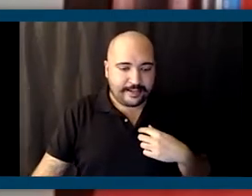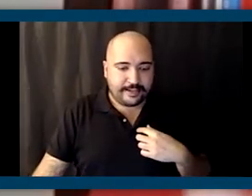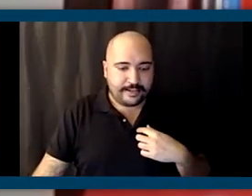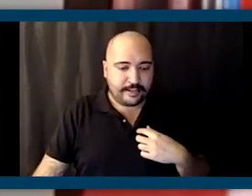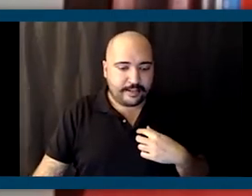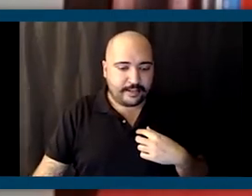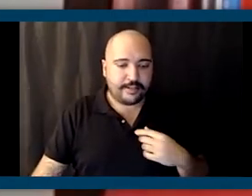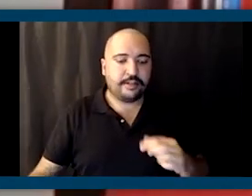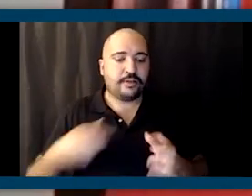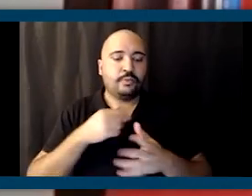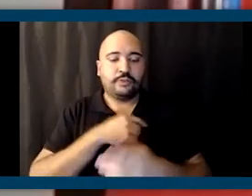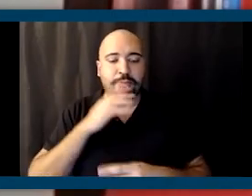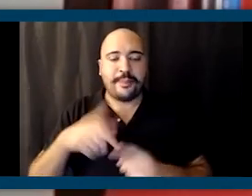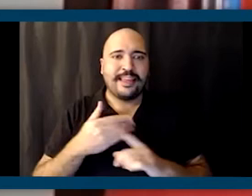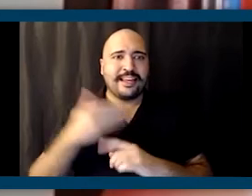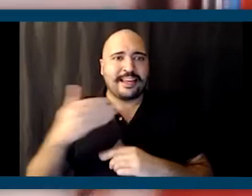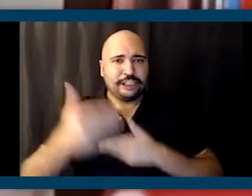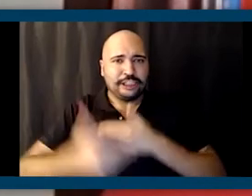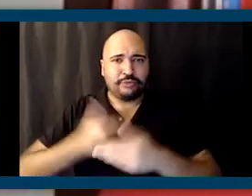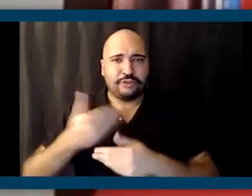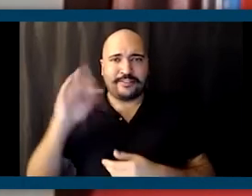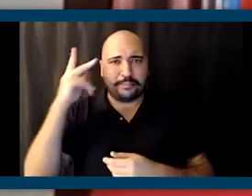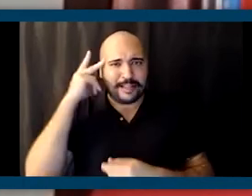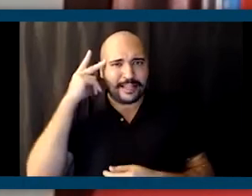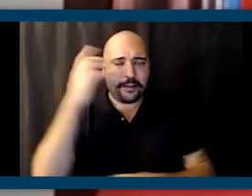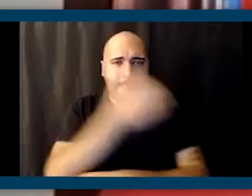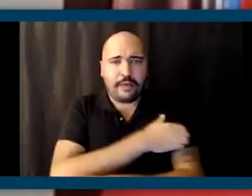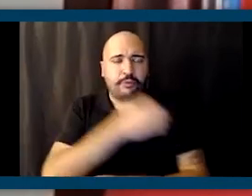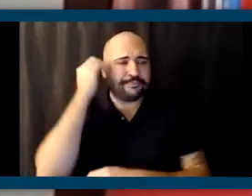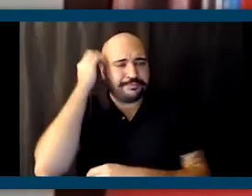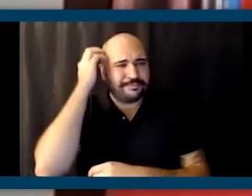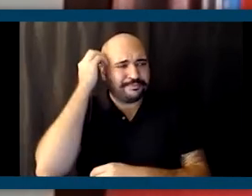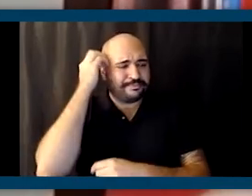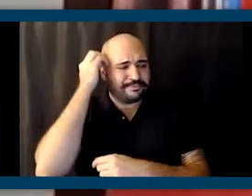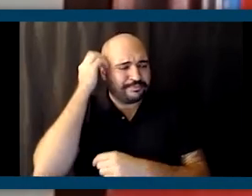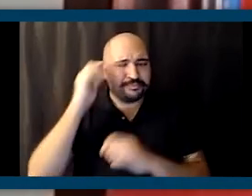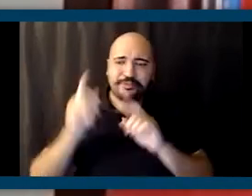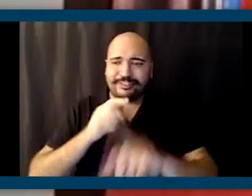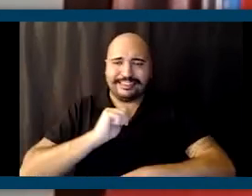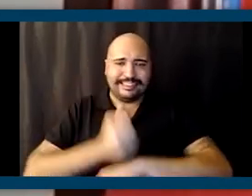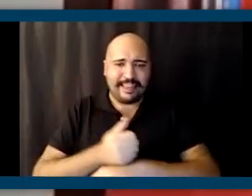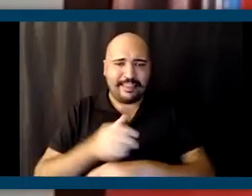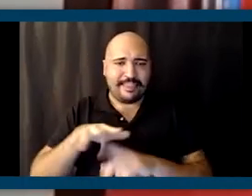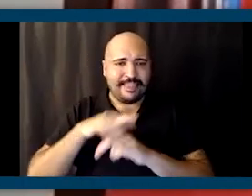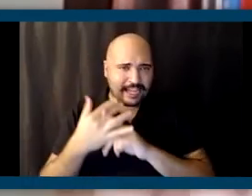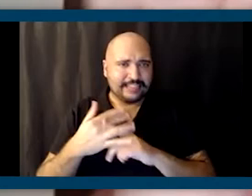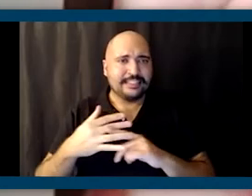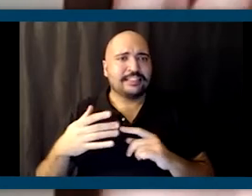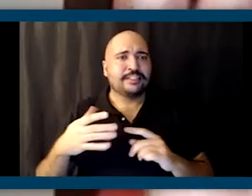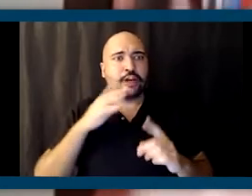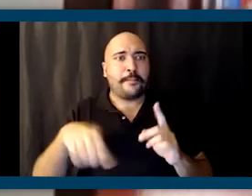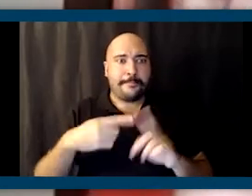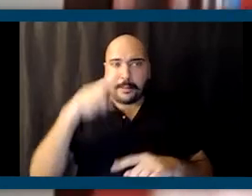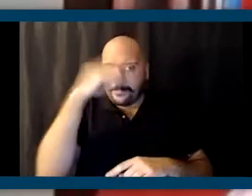generation of Black political power. But first, let's set the context here. Let's first talk about Black